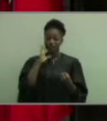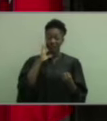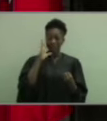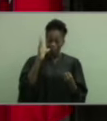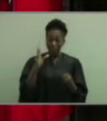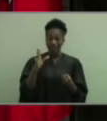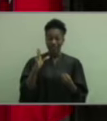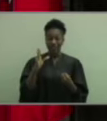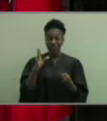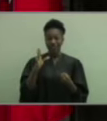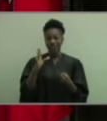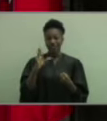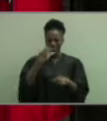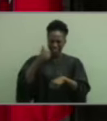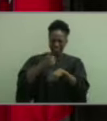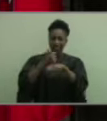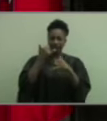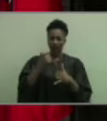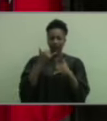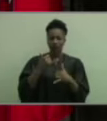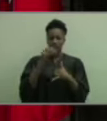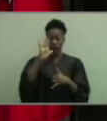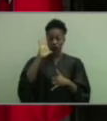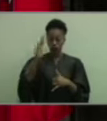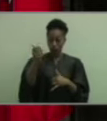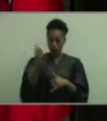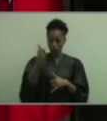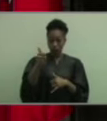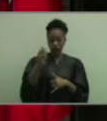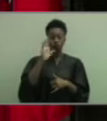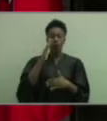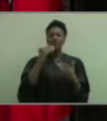healthy lifestyle, as your future self will thank you later.